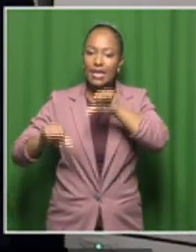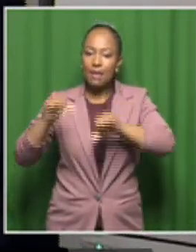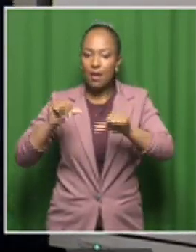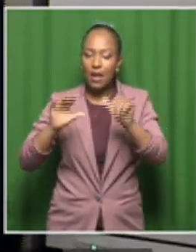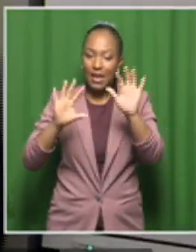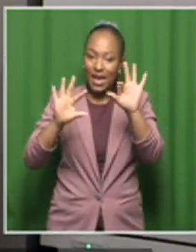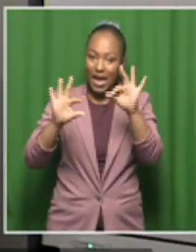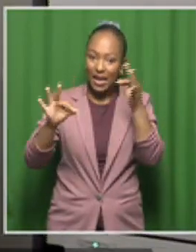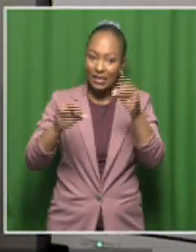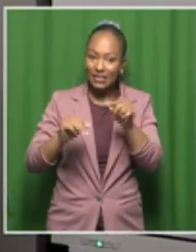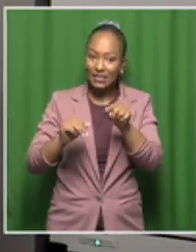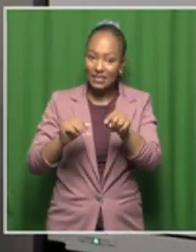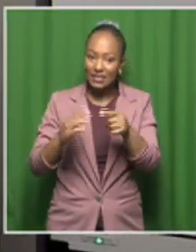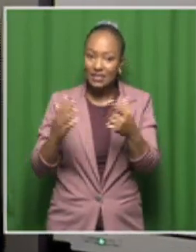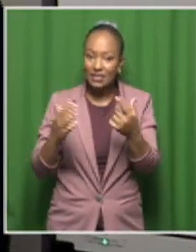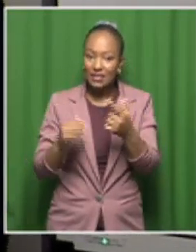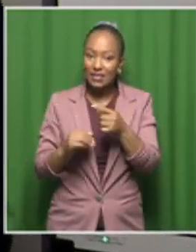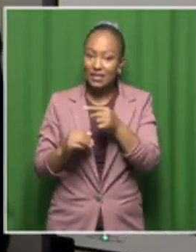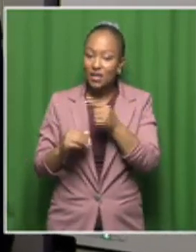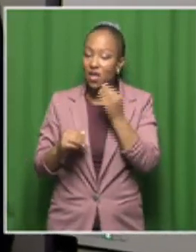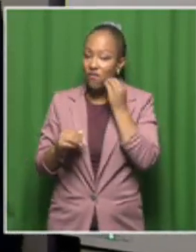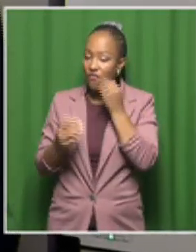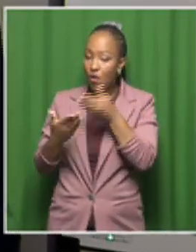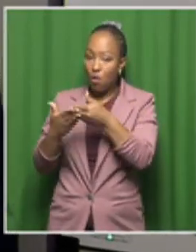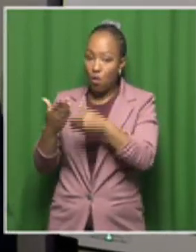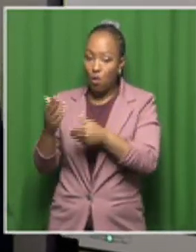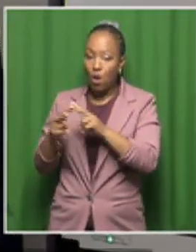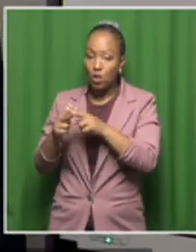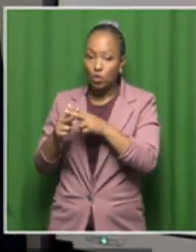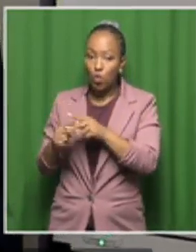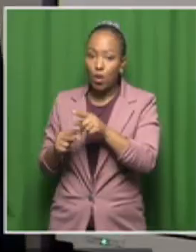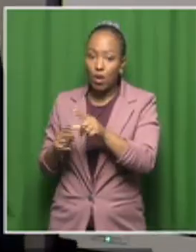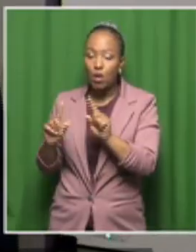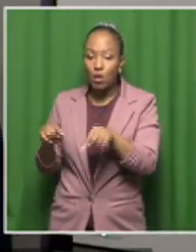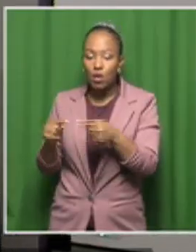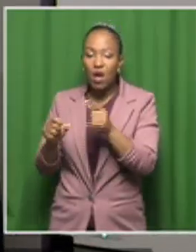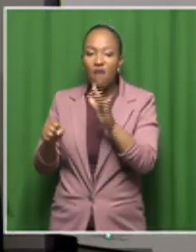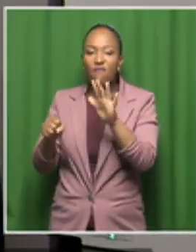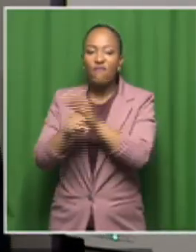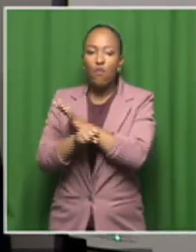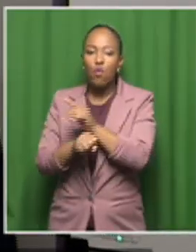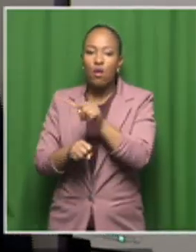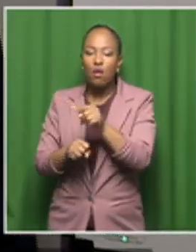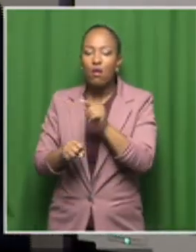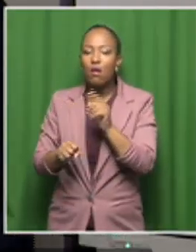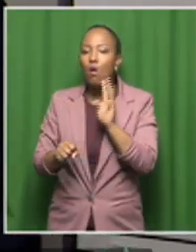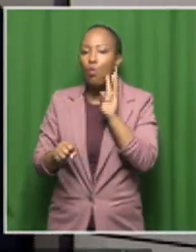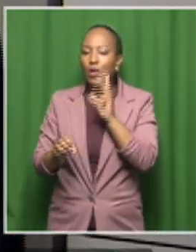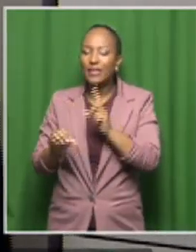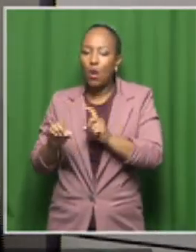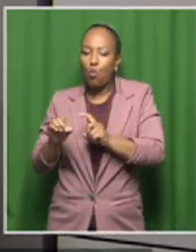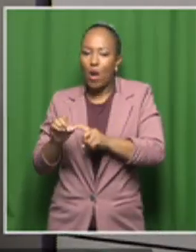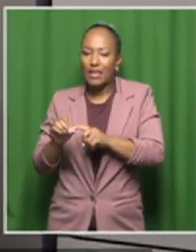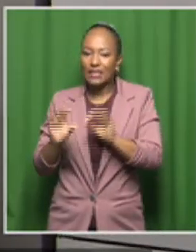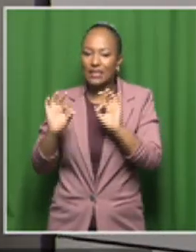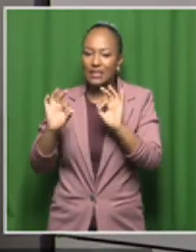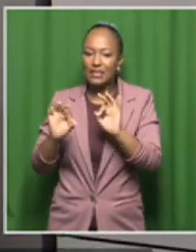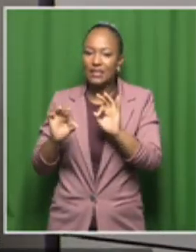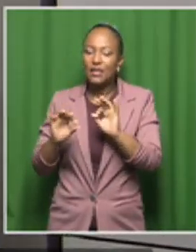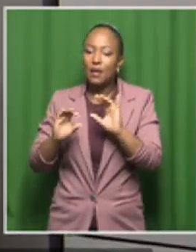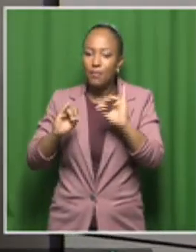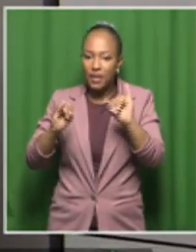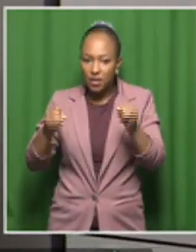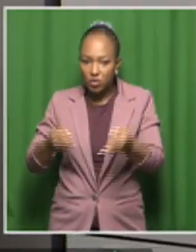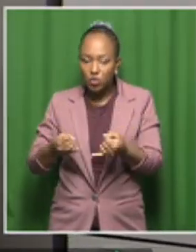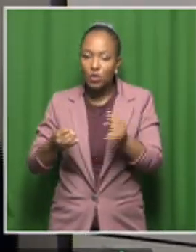technique. So however, with this instrument, we cannot get the full picture of the quality of the water. So that's why I need to introduce